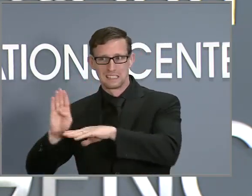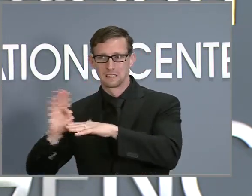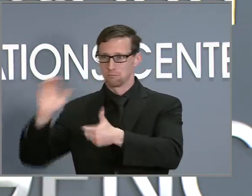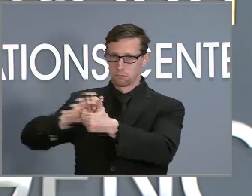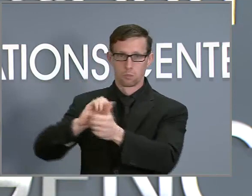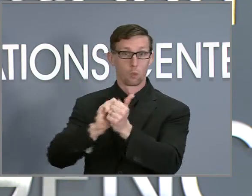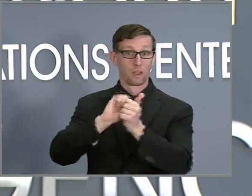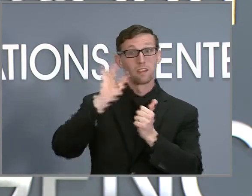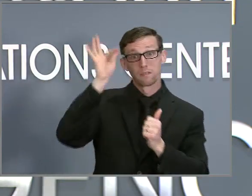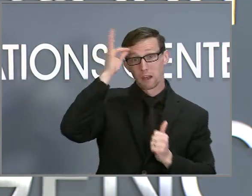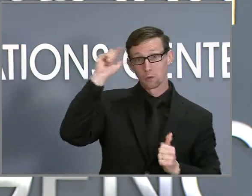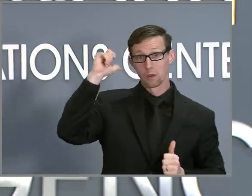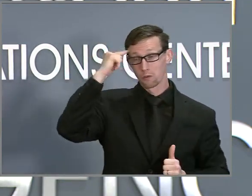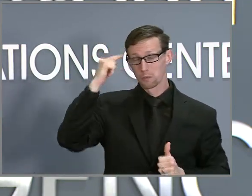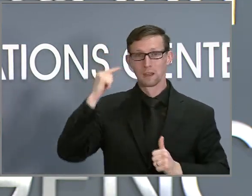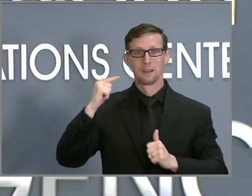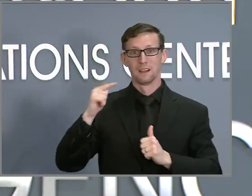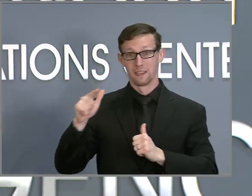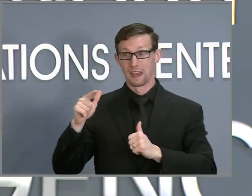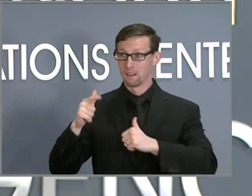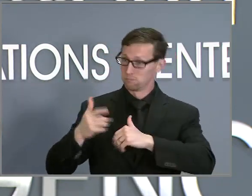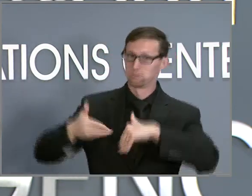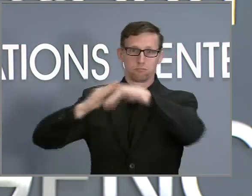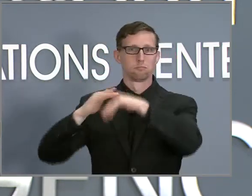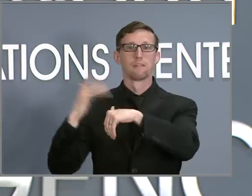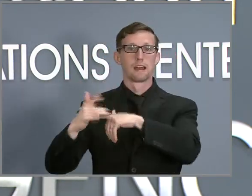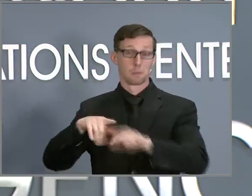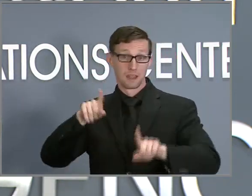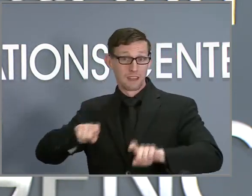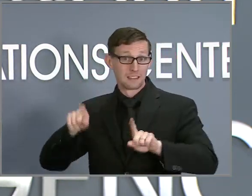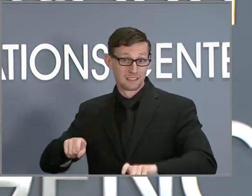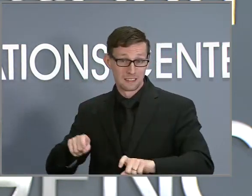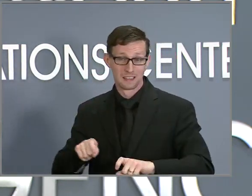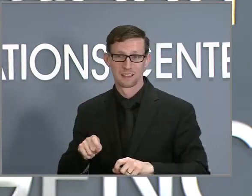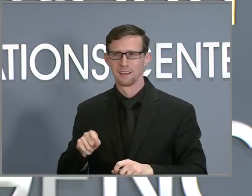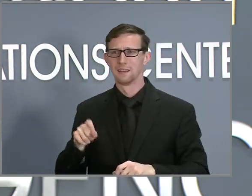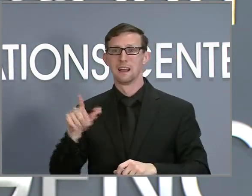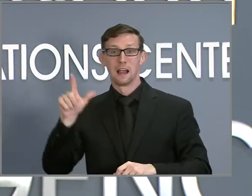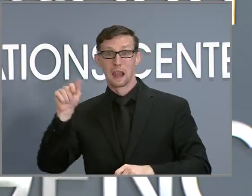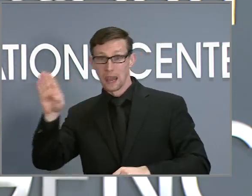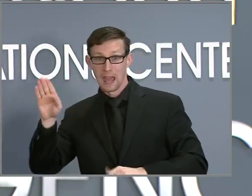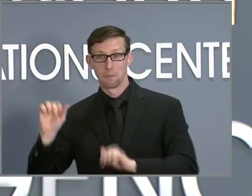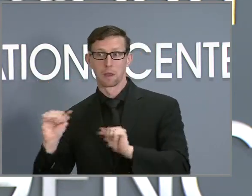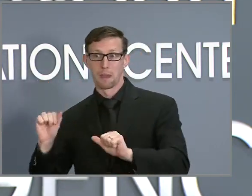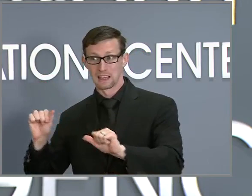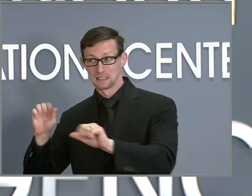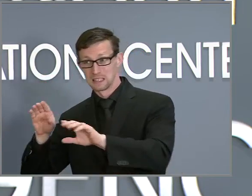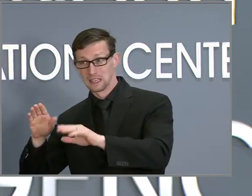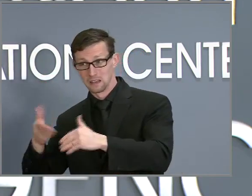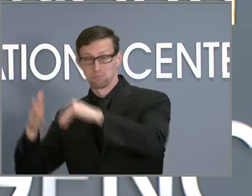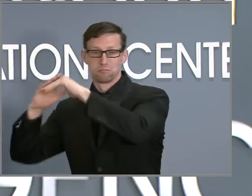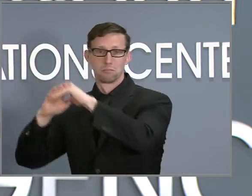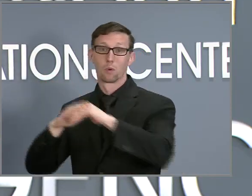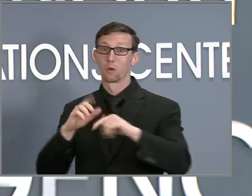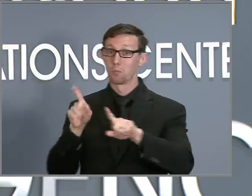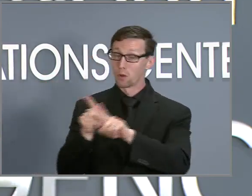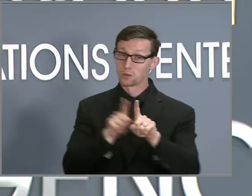rapidly ramp up the availability of testing, whether that's in labs or the over-the-counter rapid tests that you've mentioned.